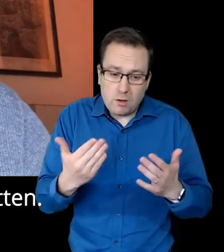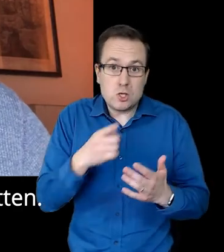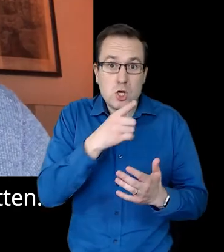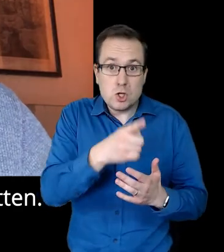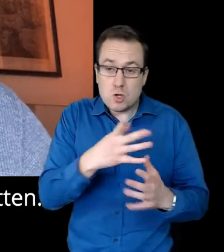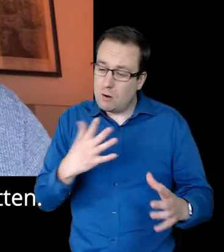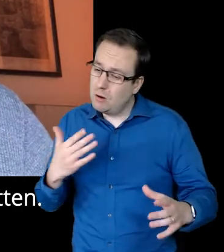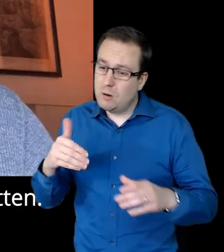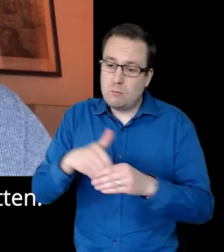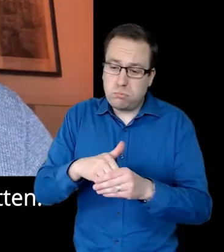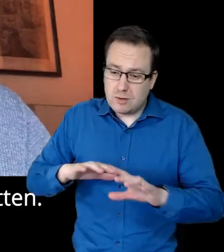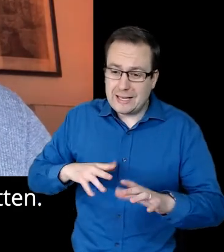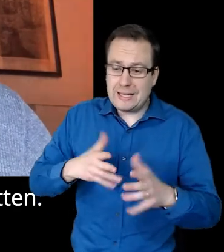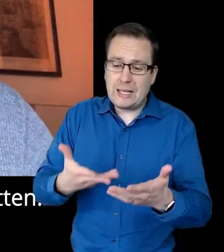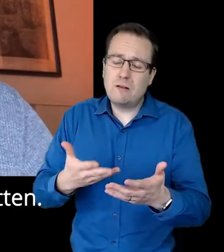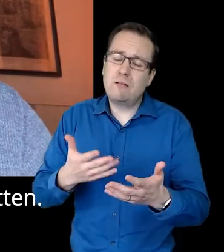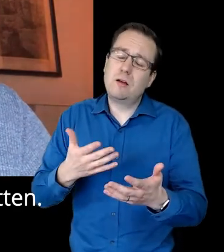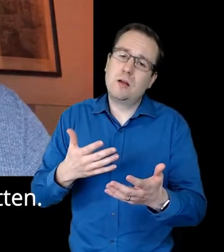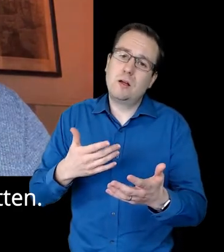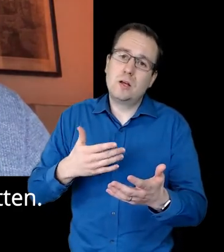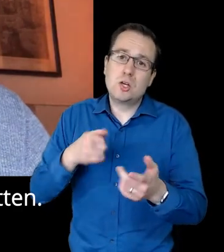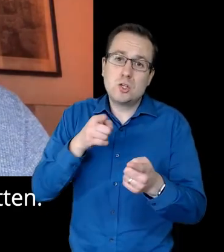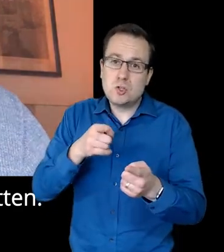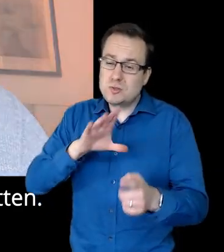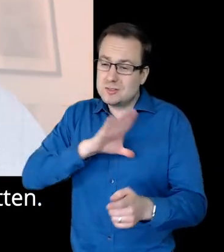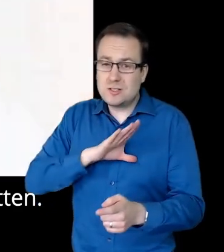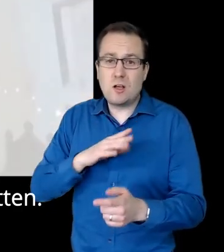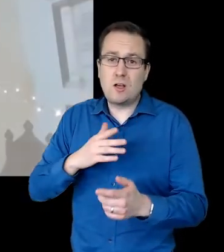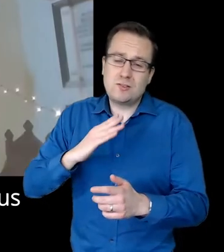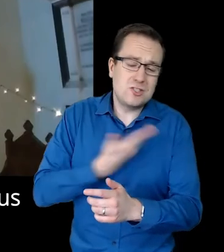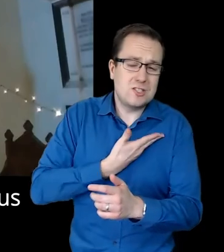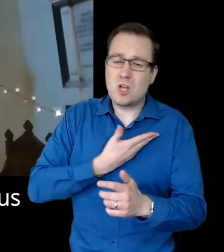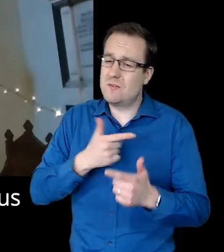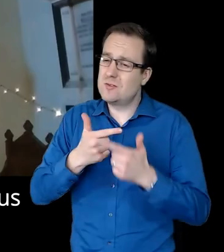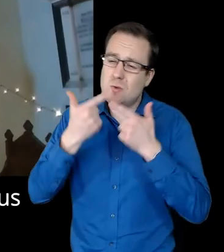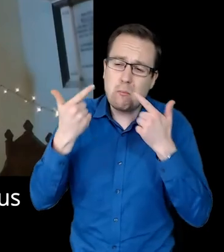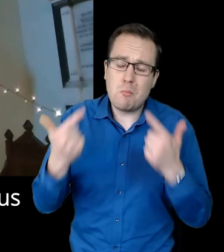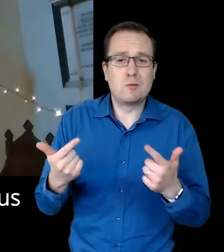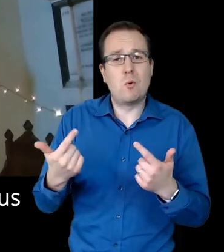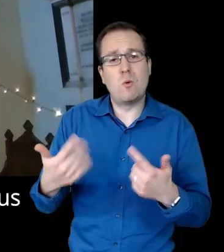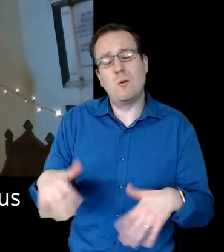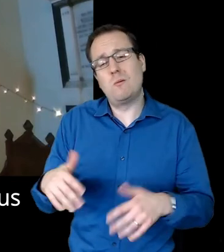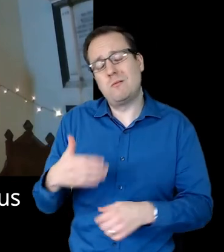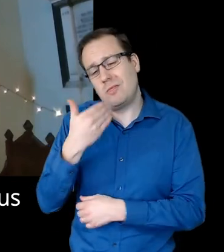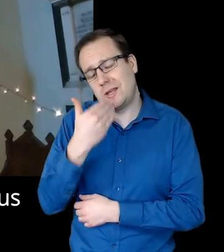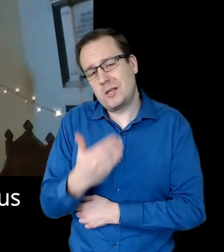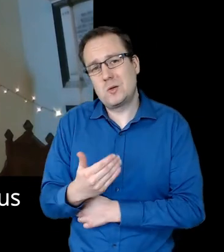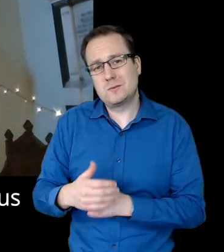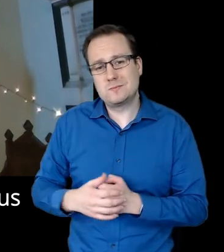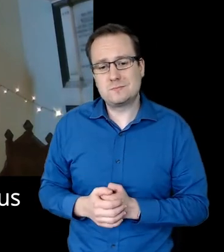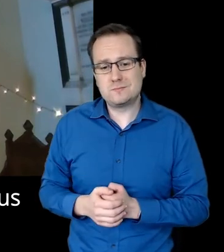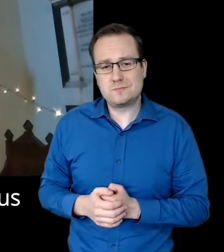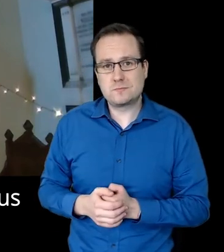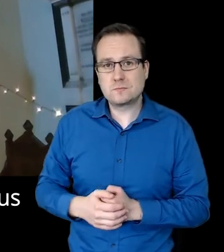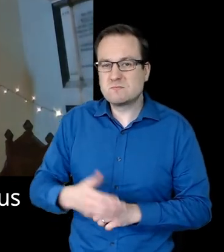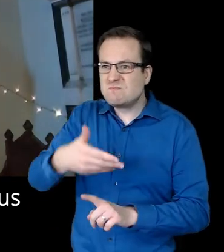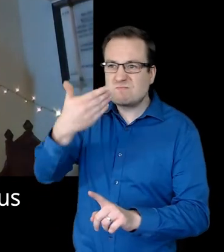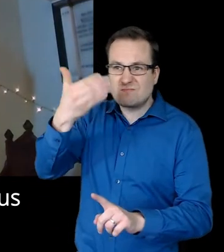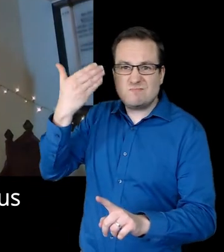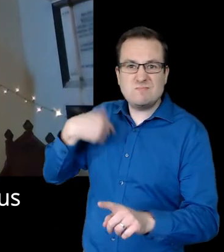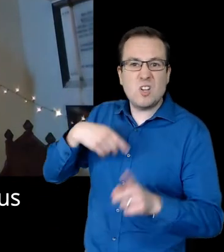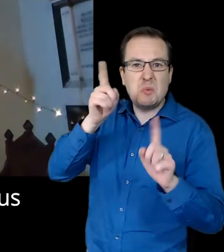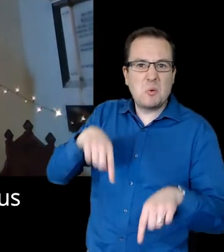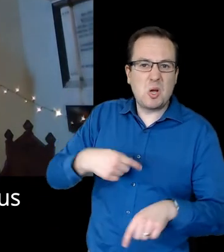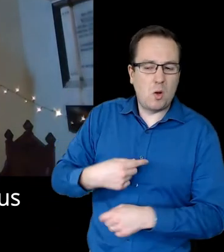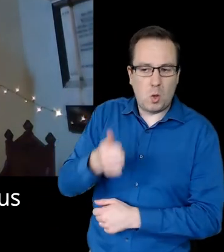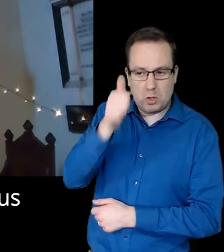forgotten. You deserve so much better. Thank you. Once upon a time, they could say they didn't know us,